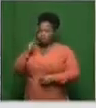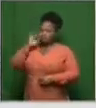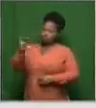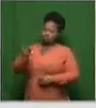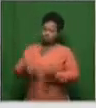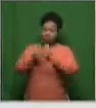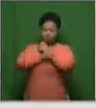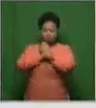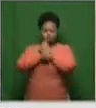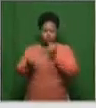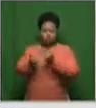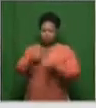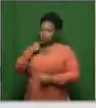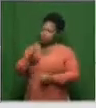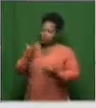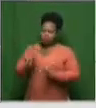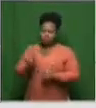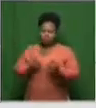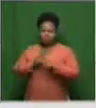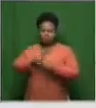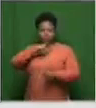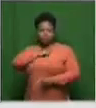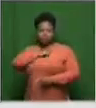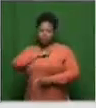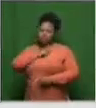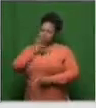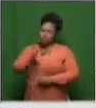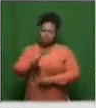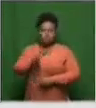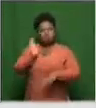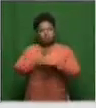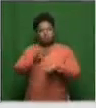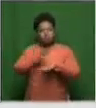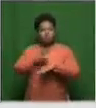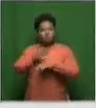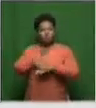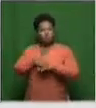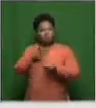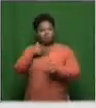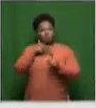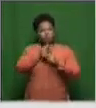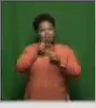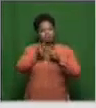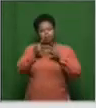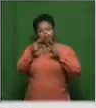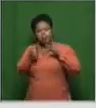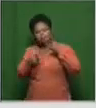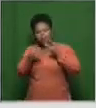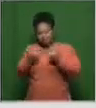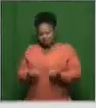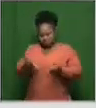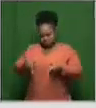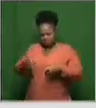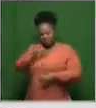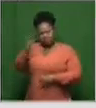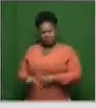indicated that they will be rolling out vast amounts of these vaccines. But where does that leave us? Because people are